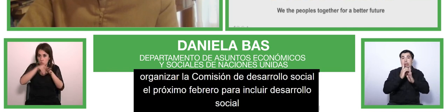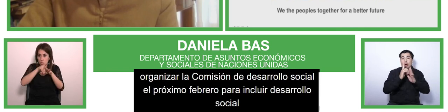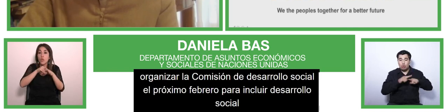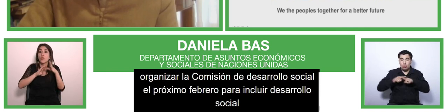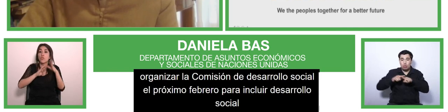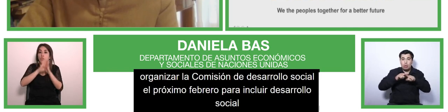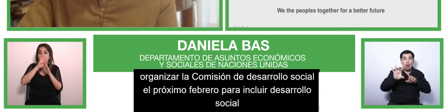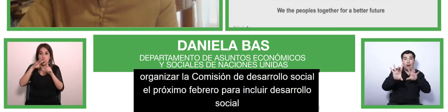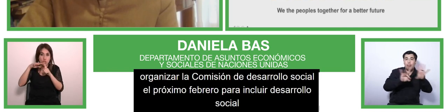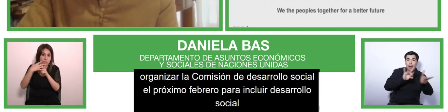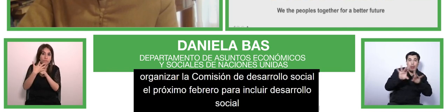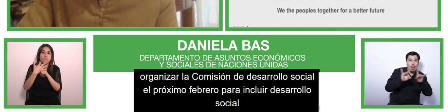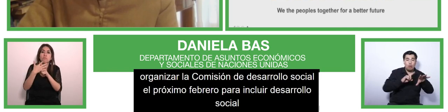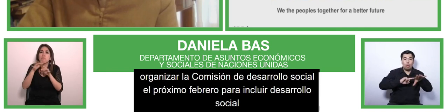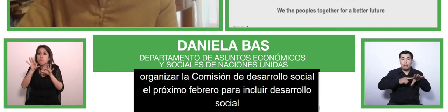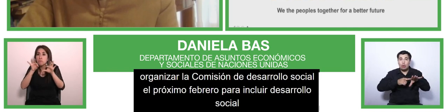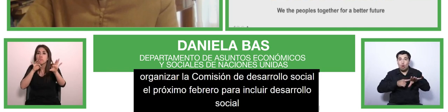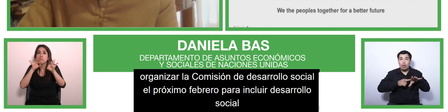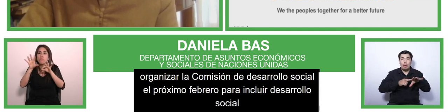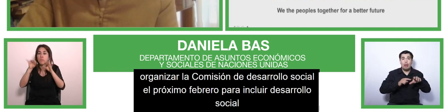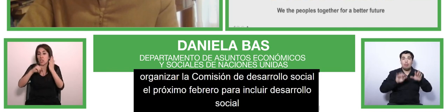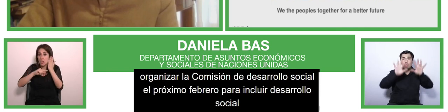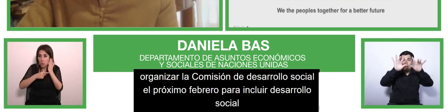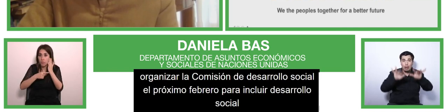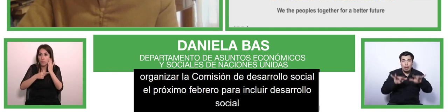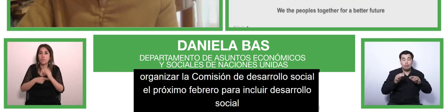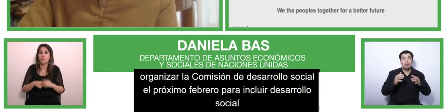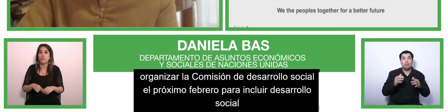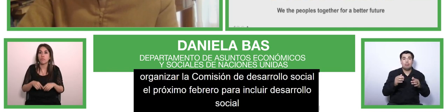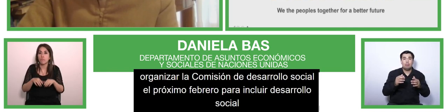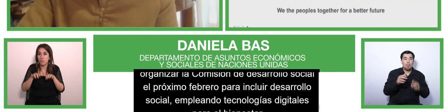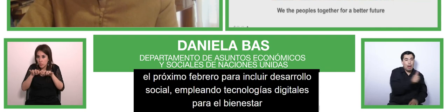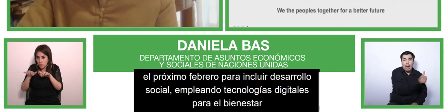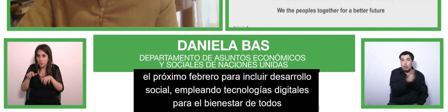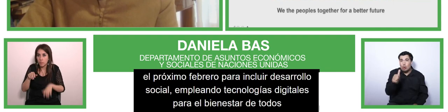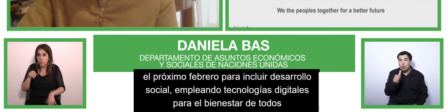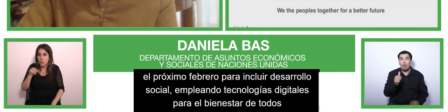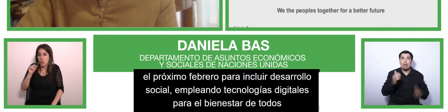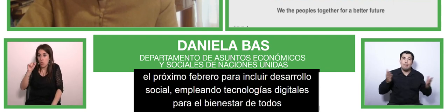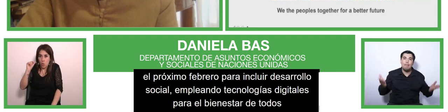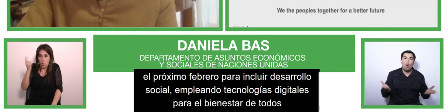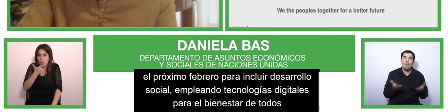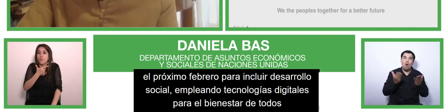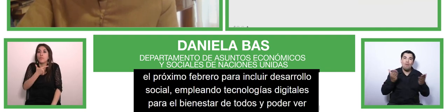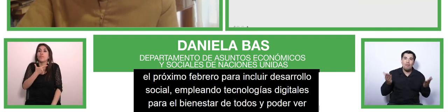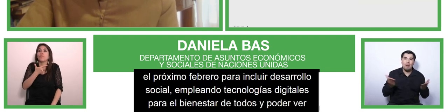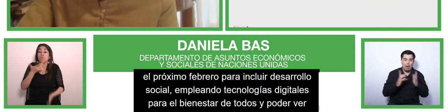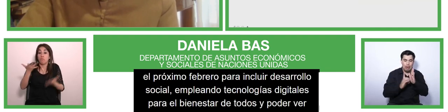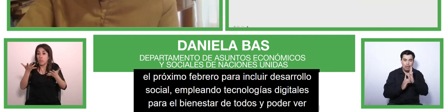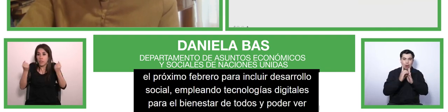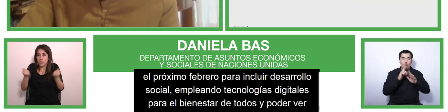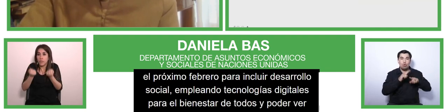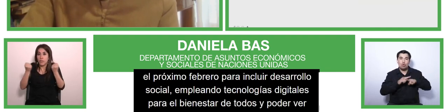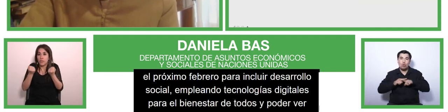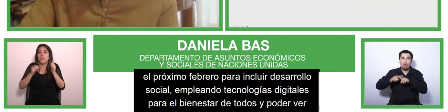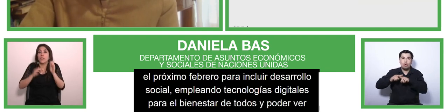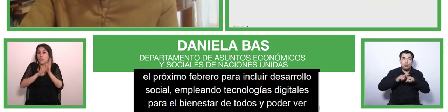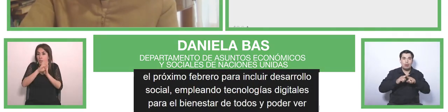of all and to promote socially sustainable development. Thank you so much.